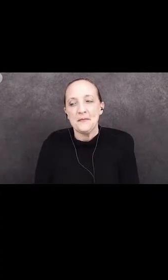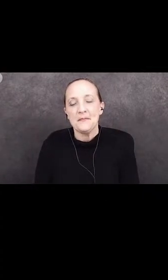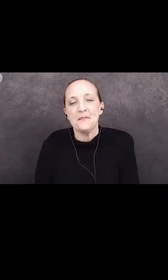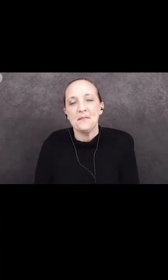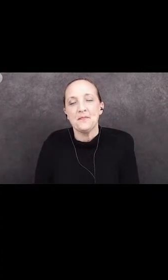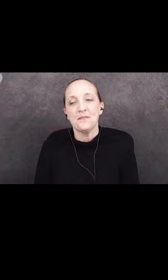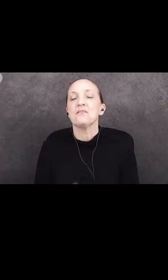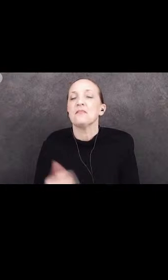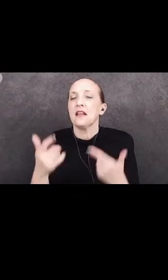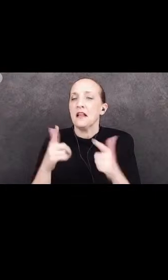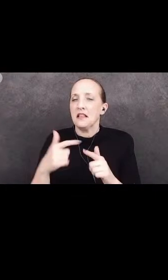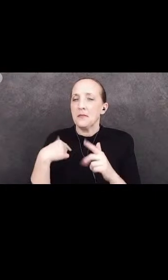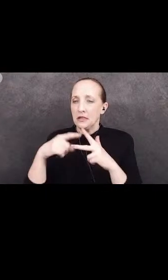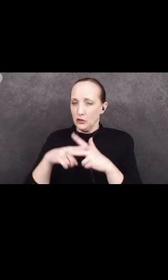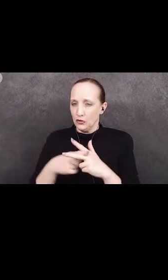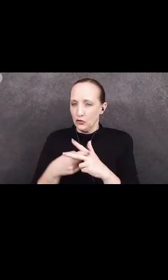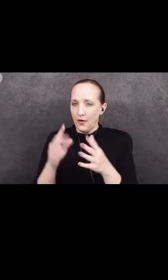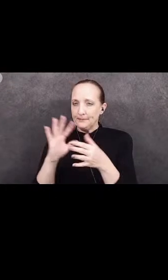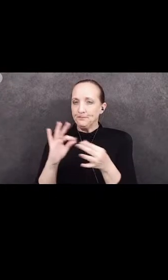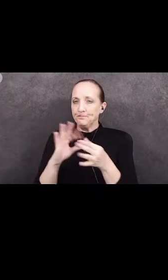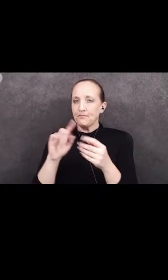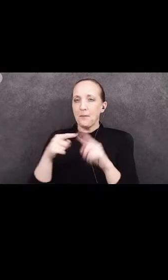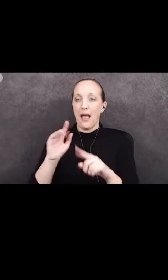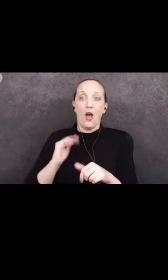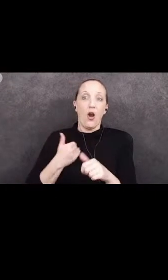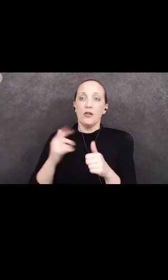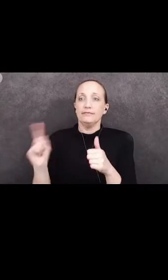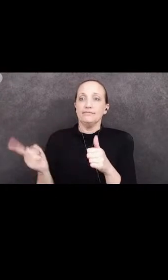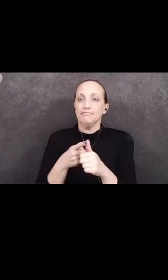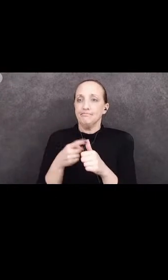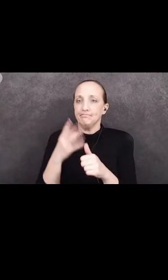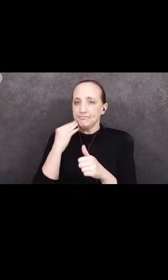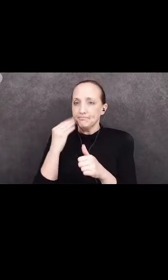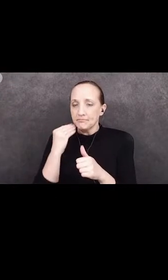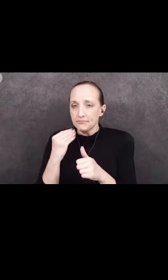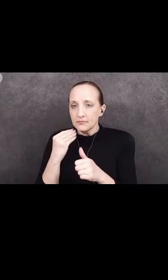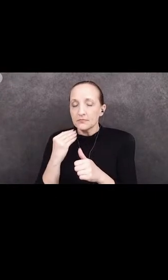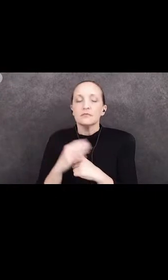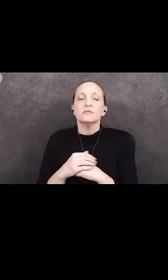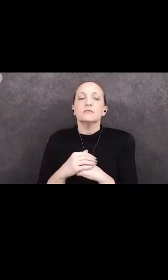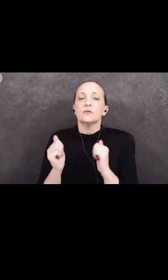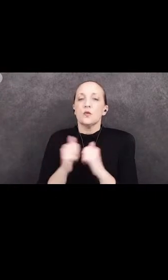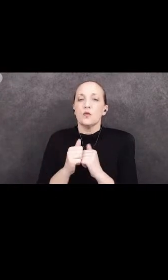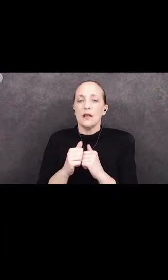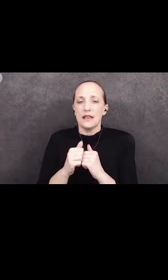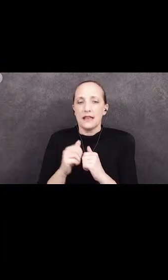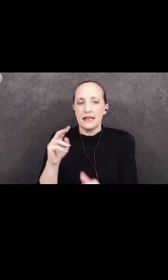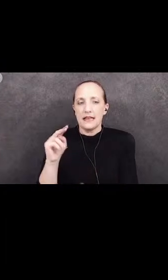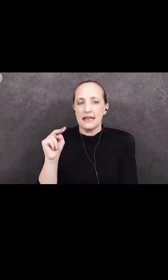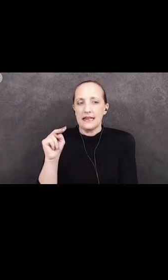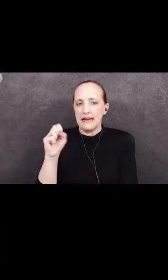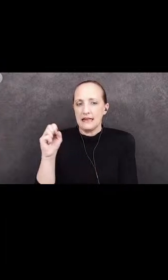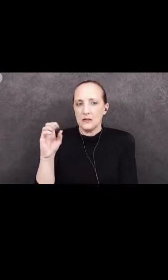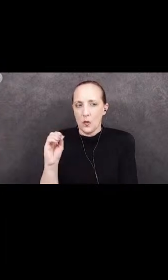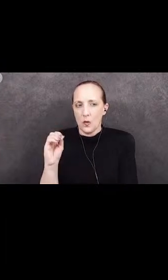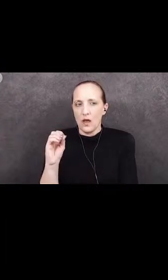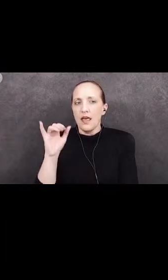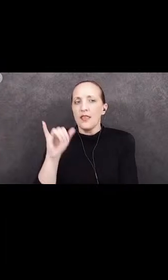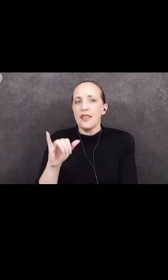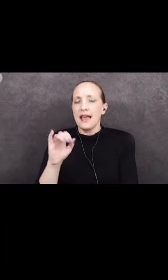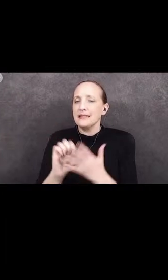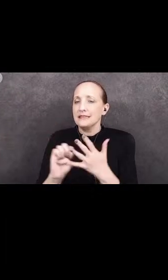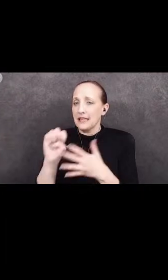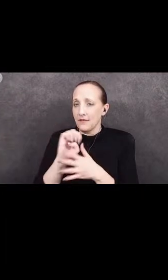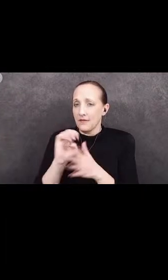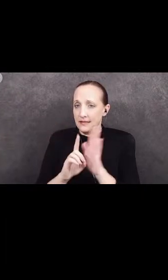So, let me start with talking about our initial experience with NSSO was through the executive development